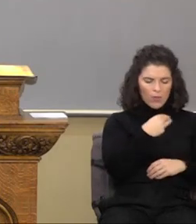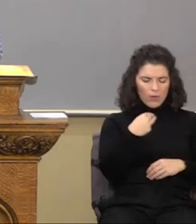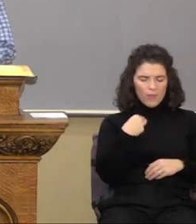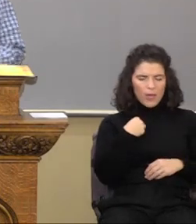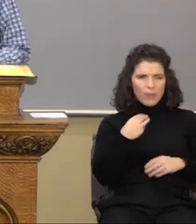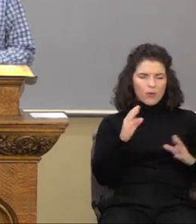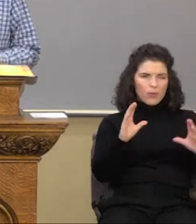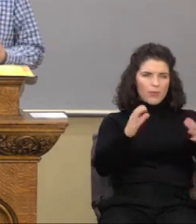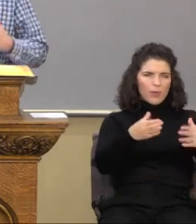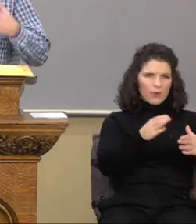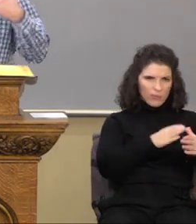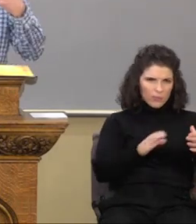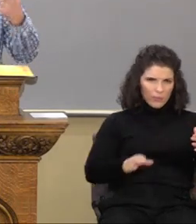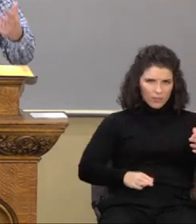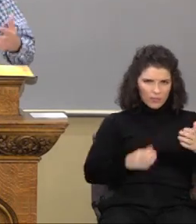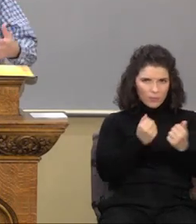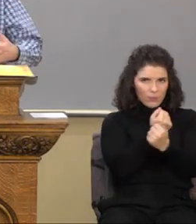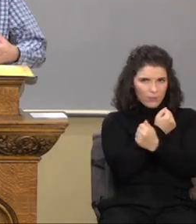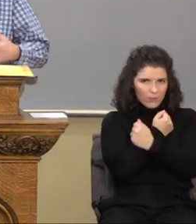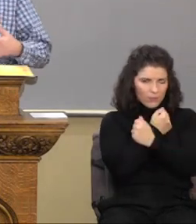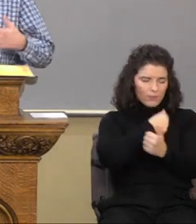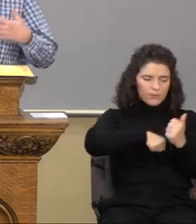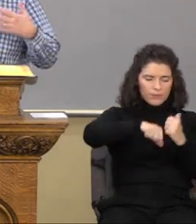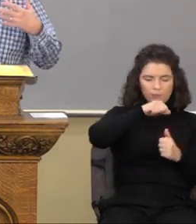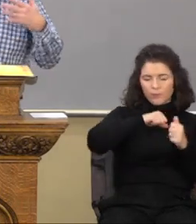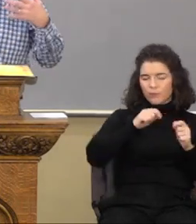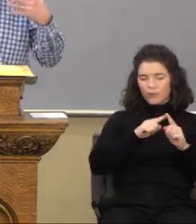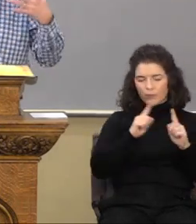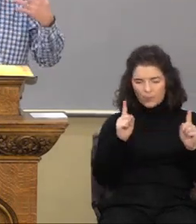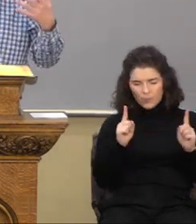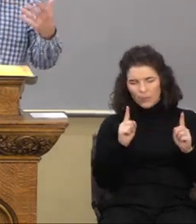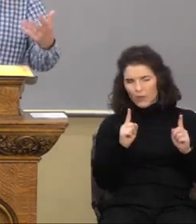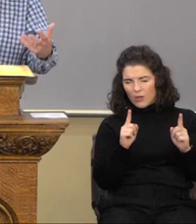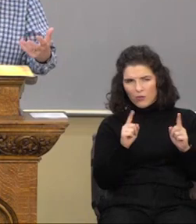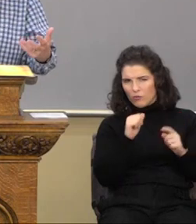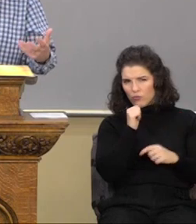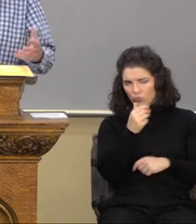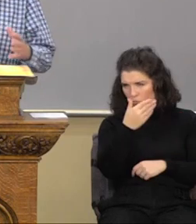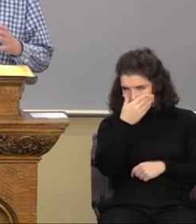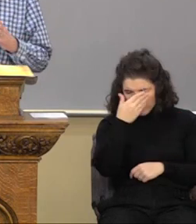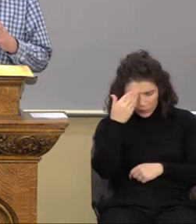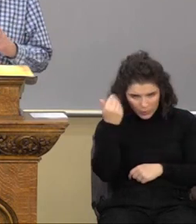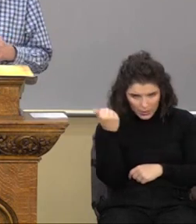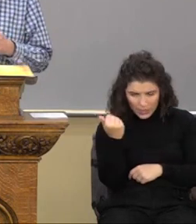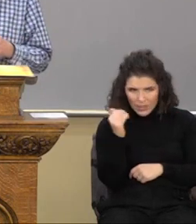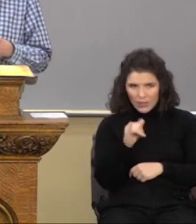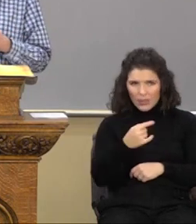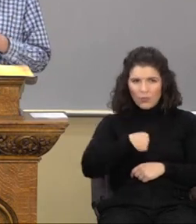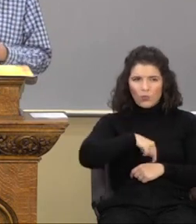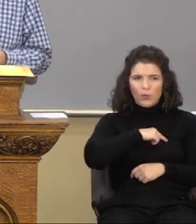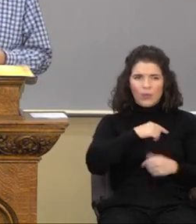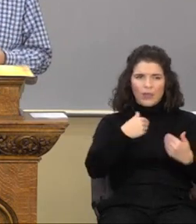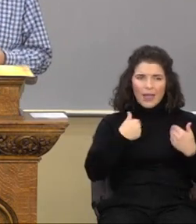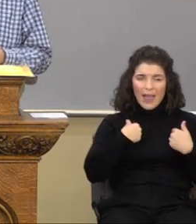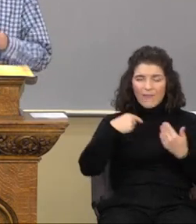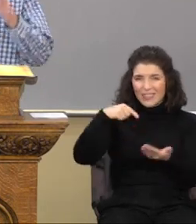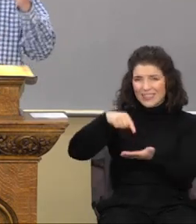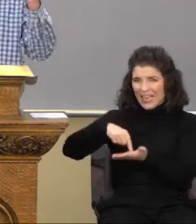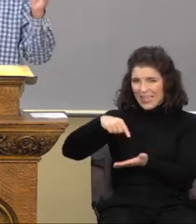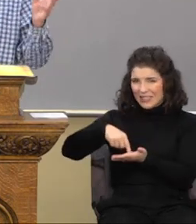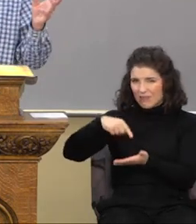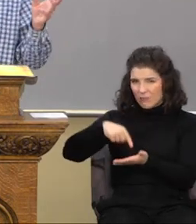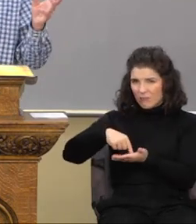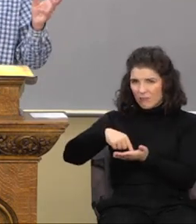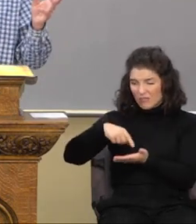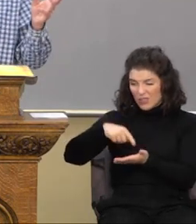loving one another. But let's just certainly don't forget that we do have a debt to